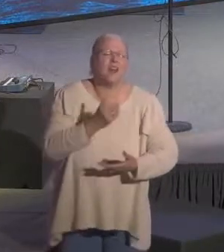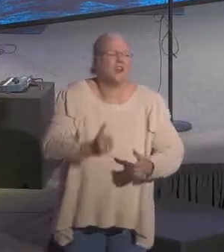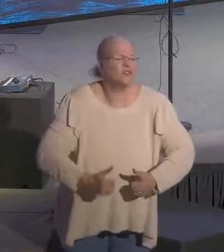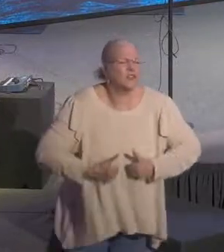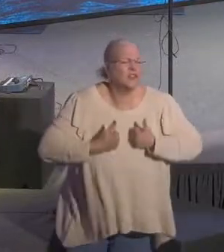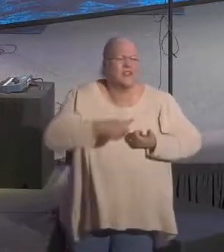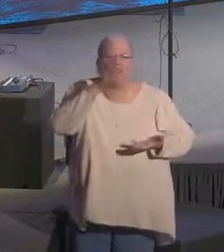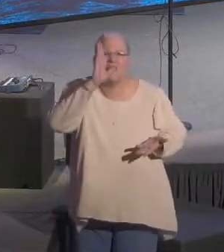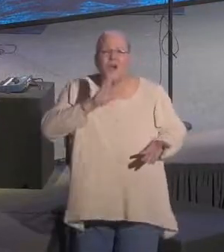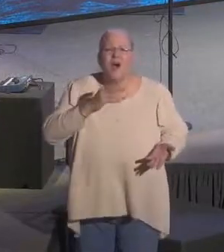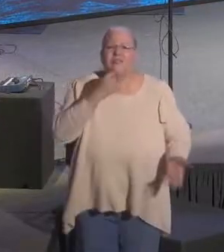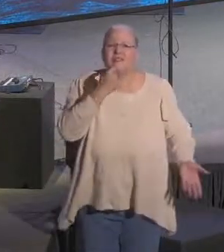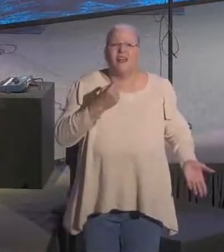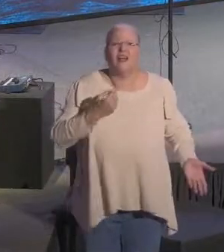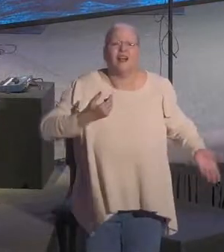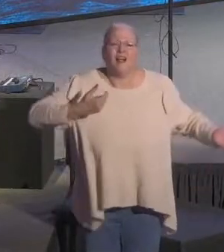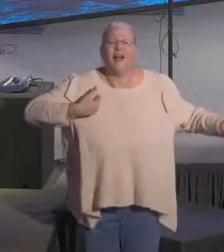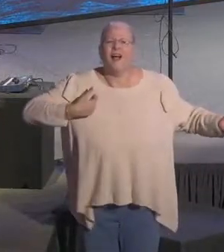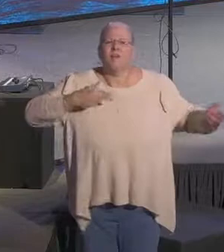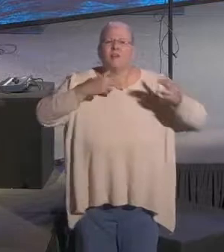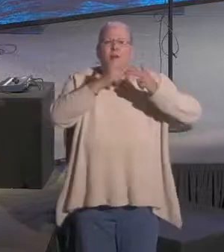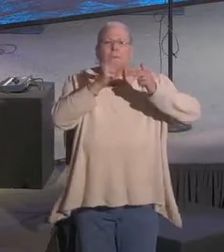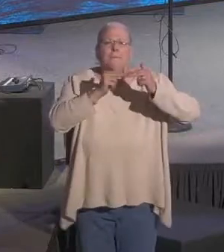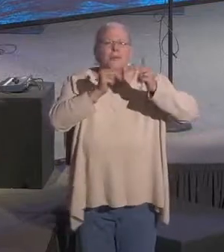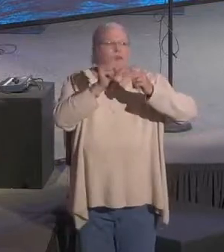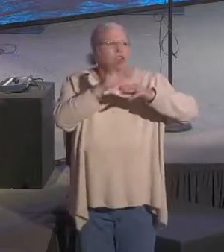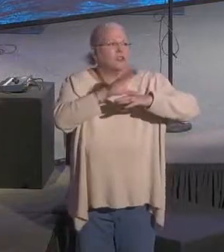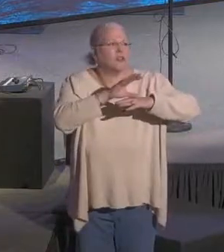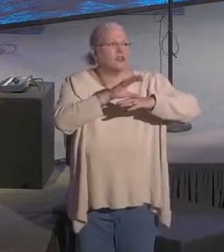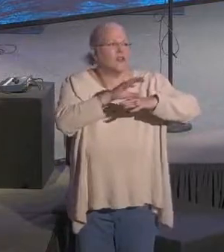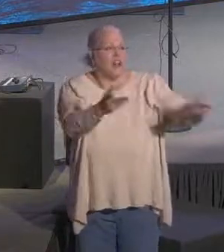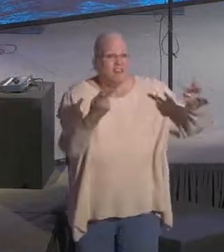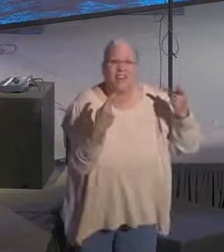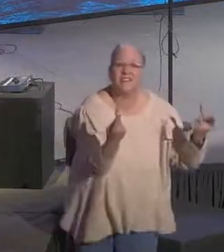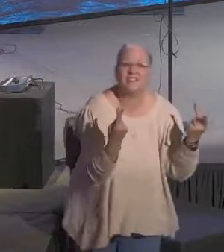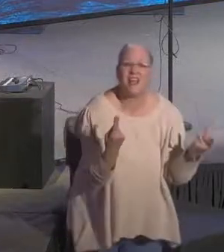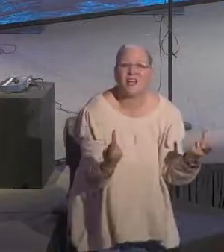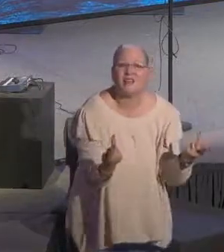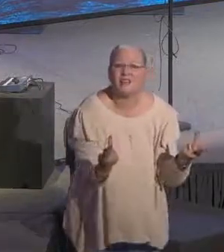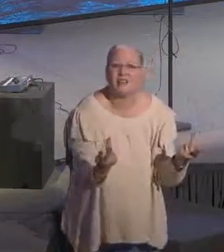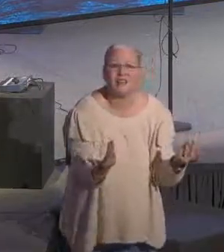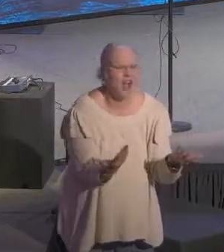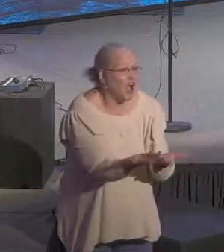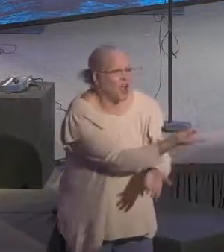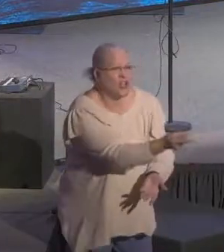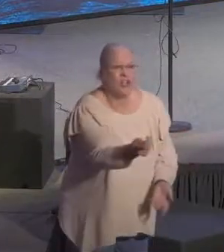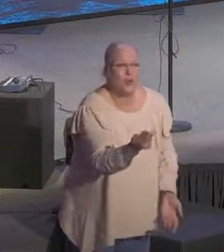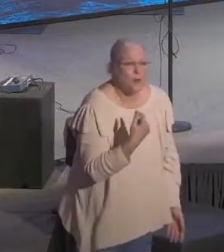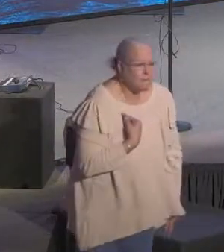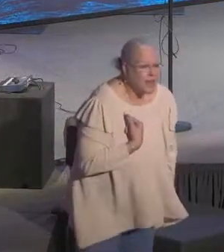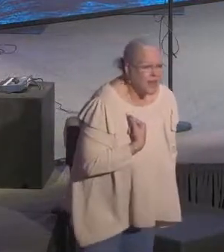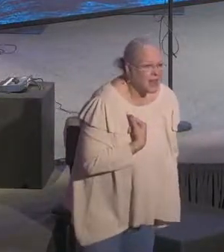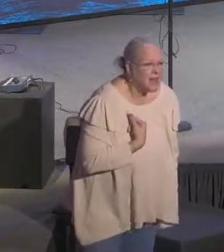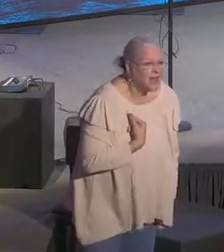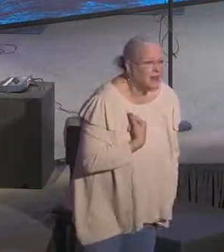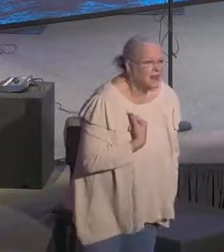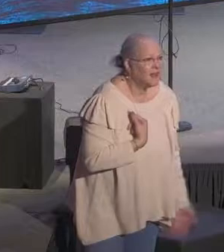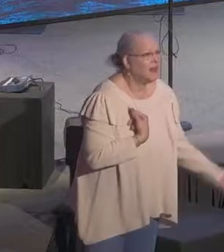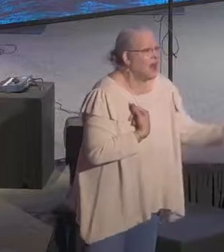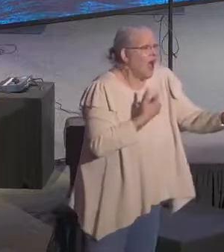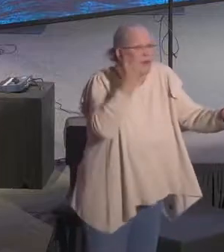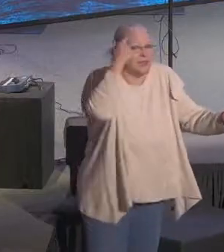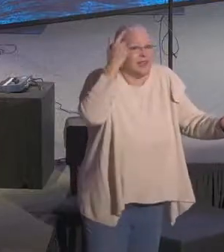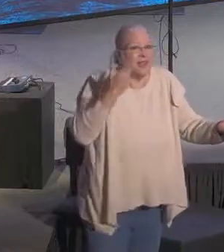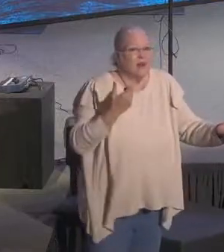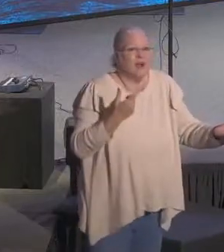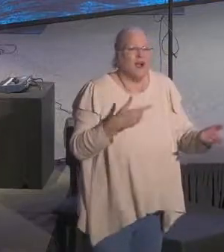says, I'll build my church. And that's us. That's something to celebrate today, to be part of that. You know, I was thinking about